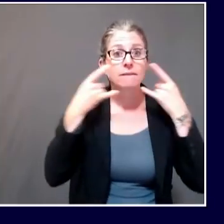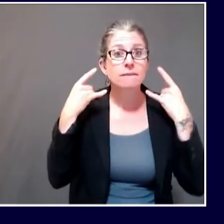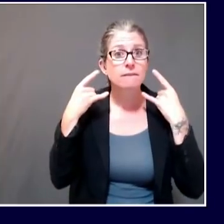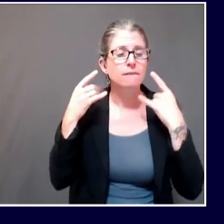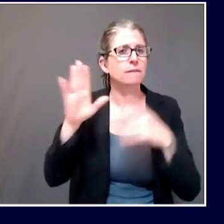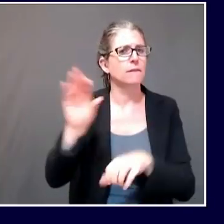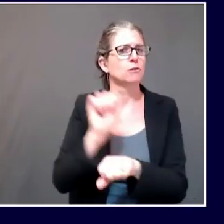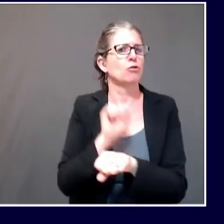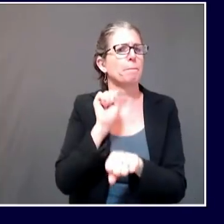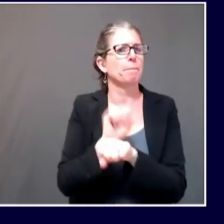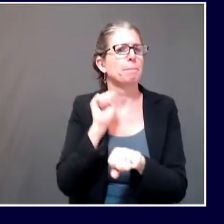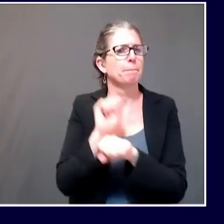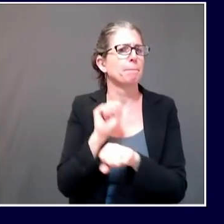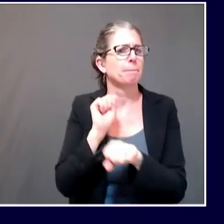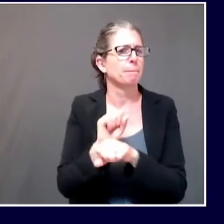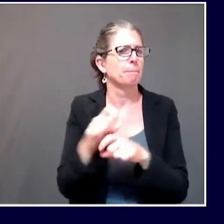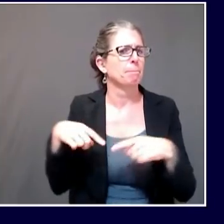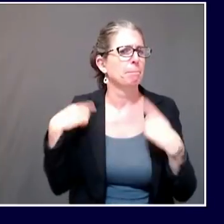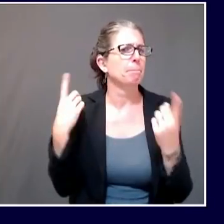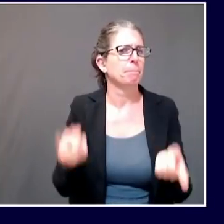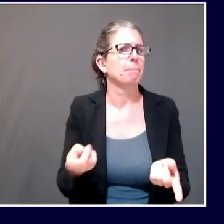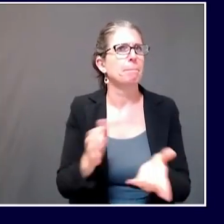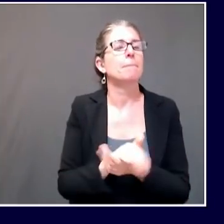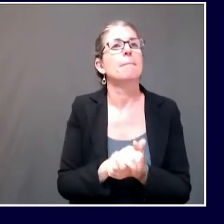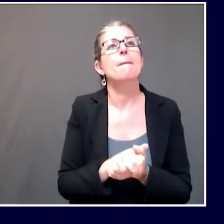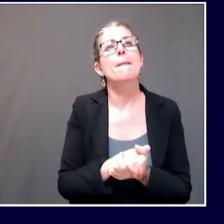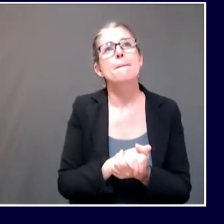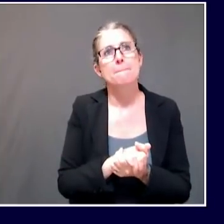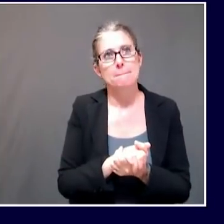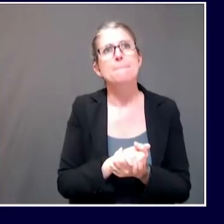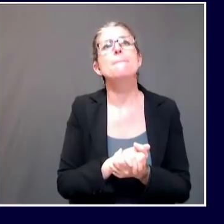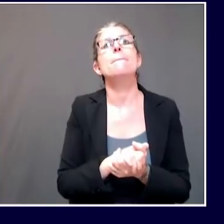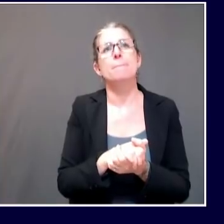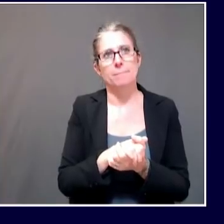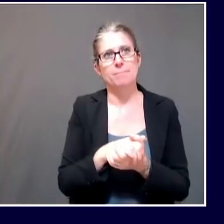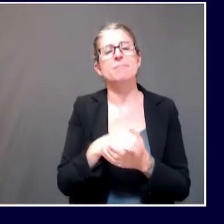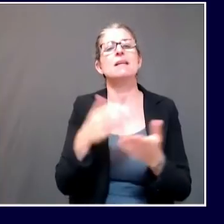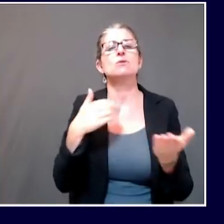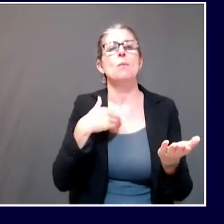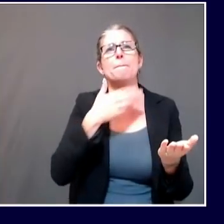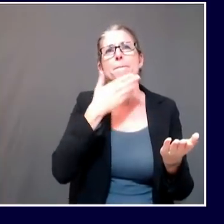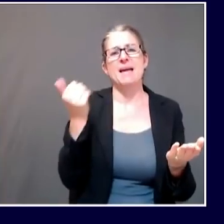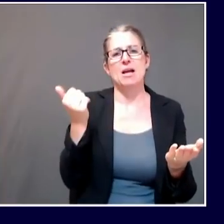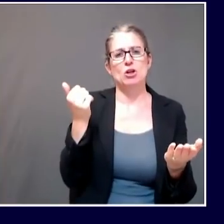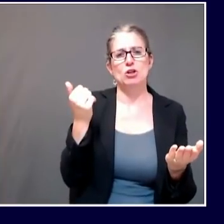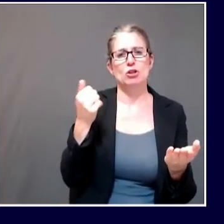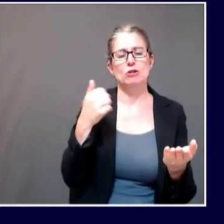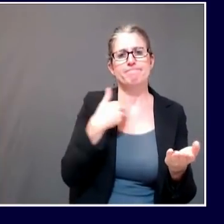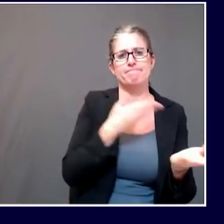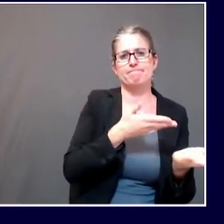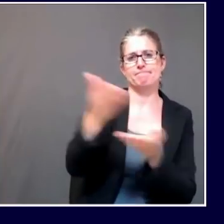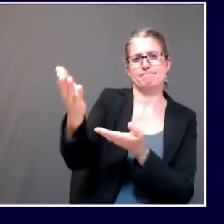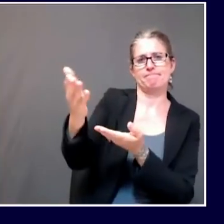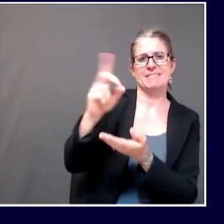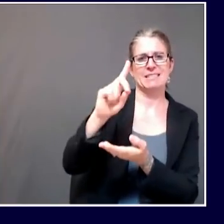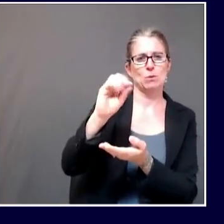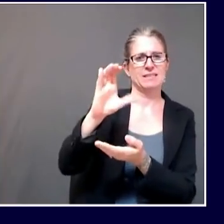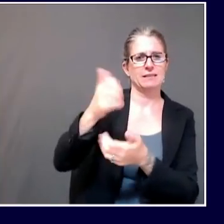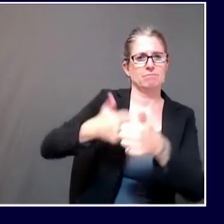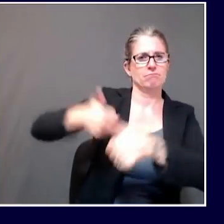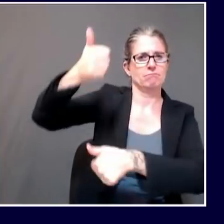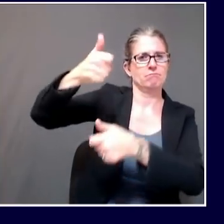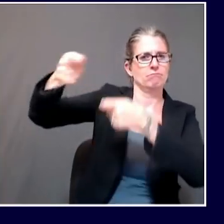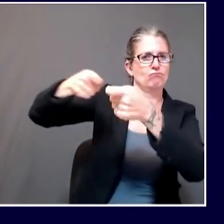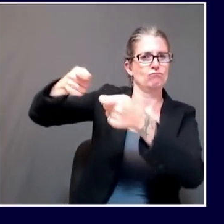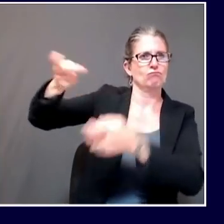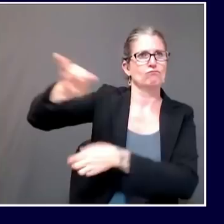terms of implementation, but what we recommend in any kind of setting where individuals are in close contact with one another, be it a